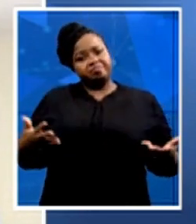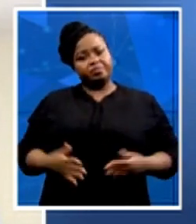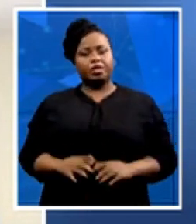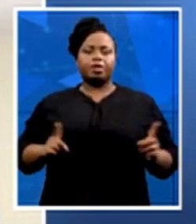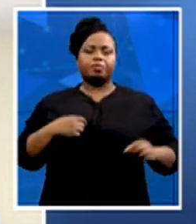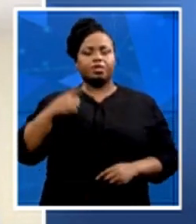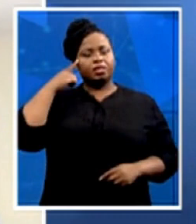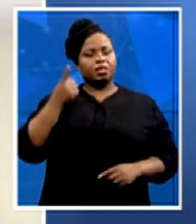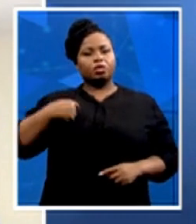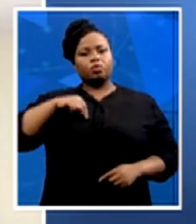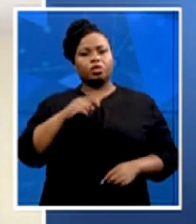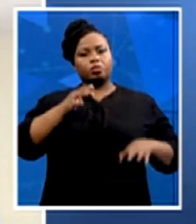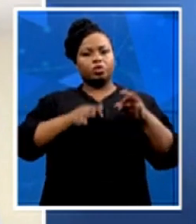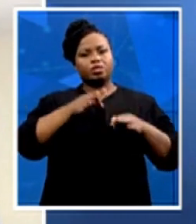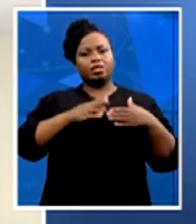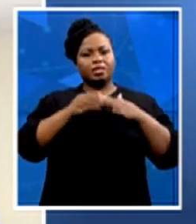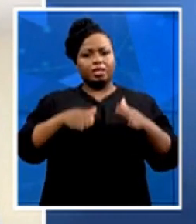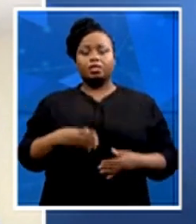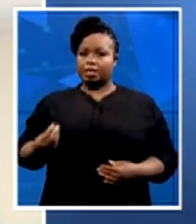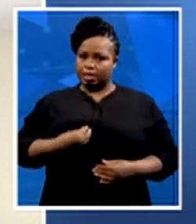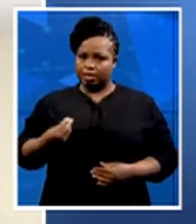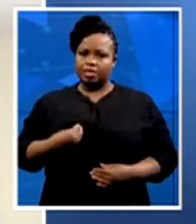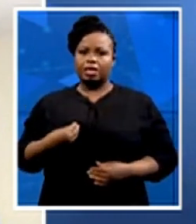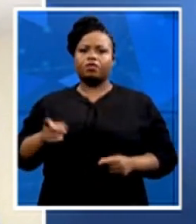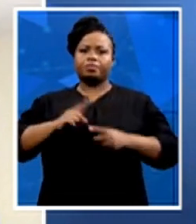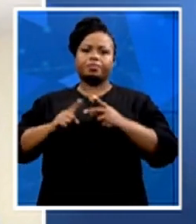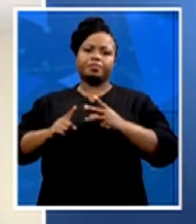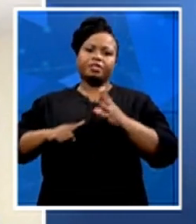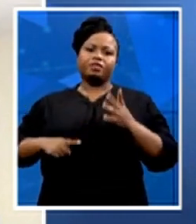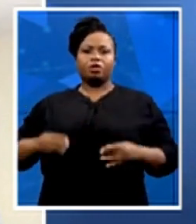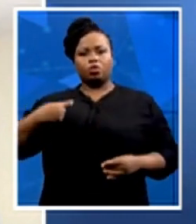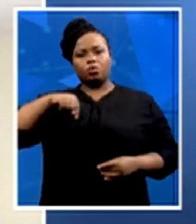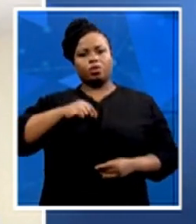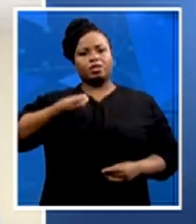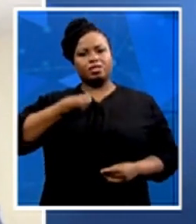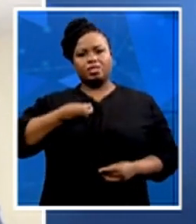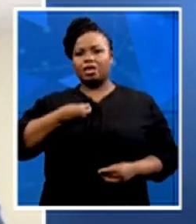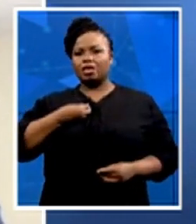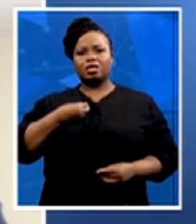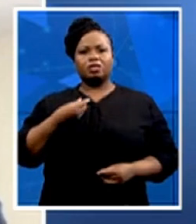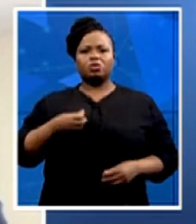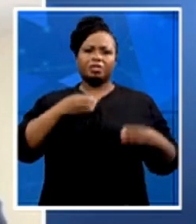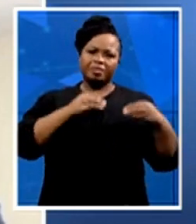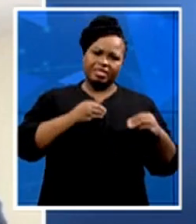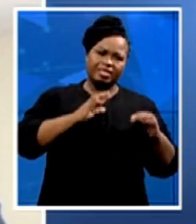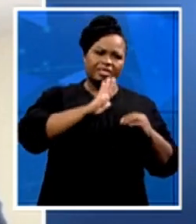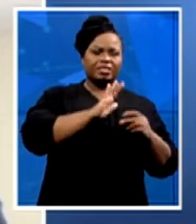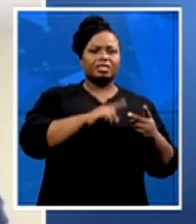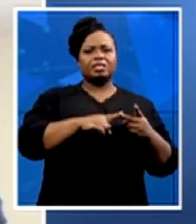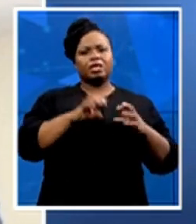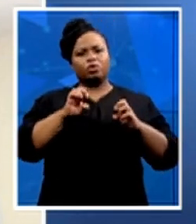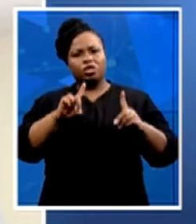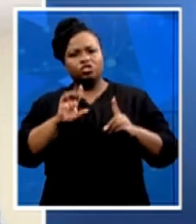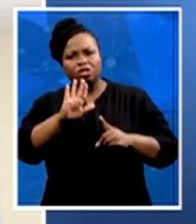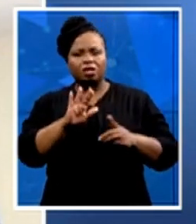and as young leaders from different spaces, whether it's in business spaces, academics, and sit around to formulate policies that